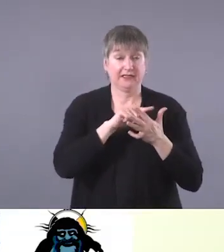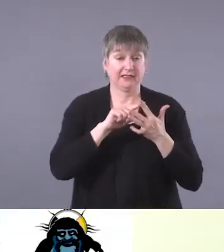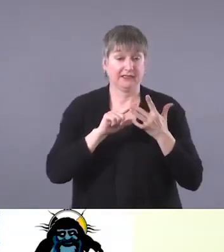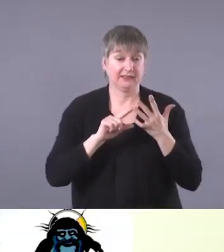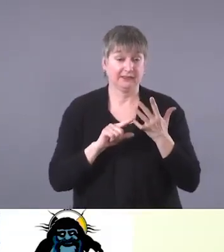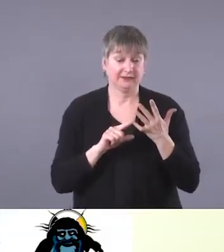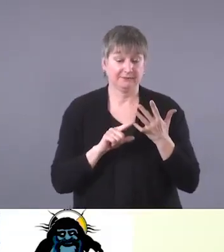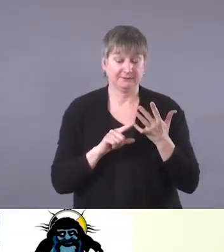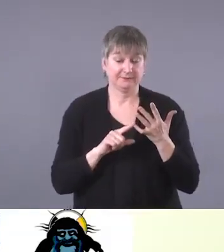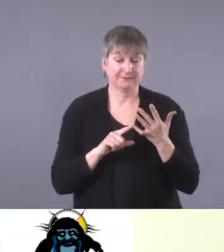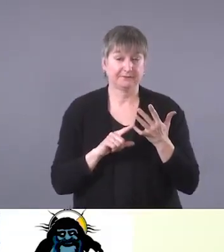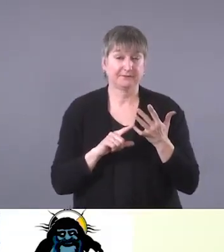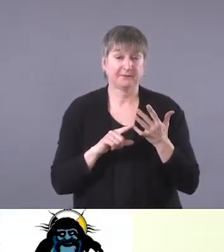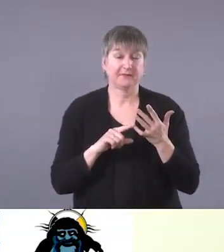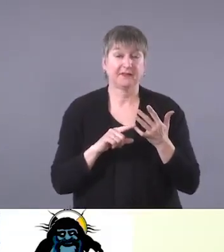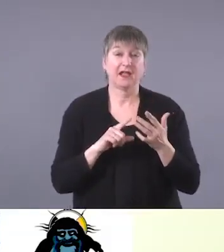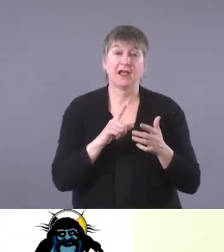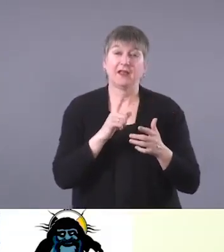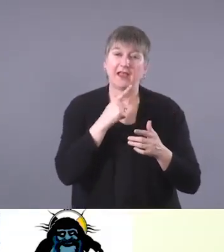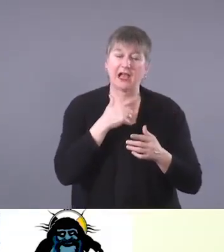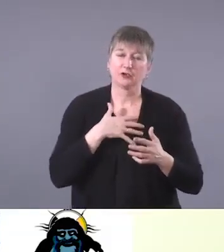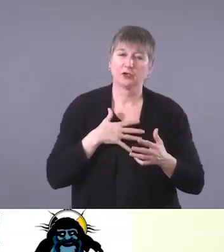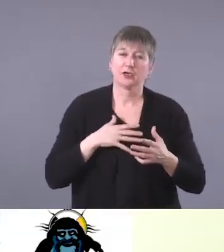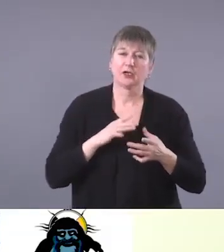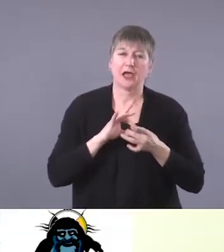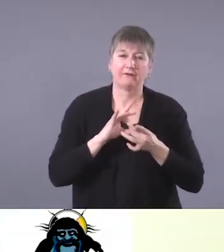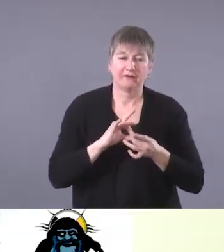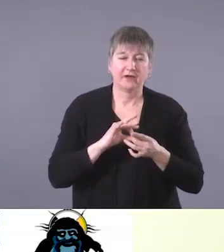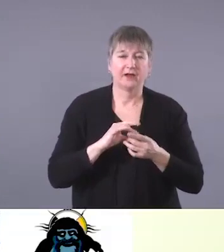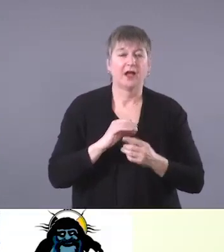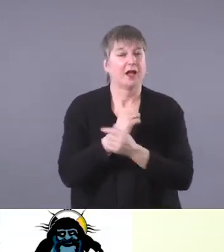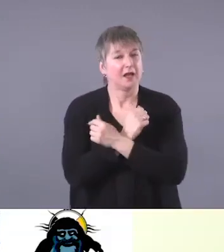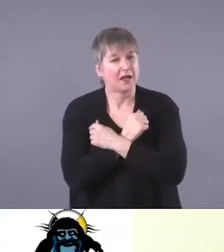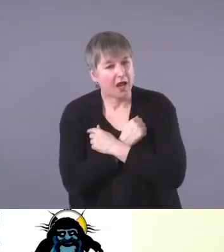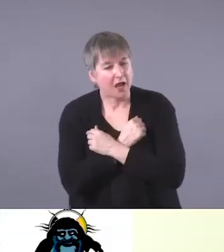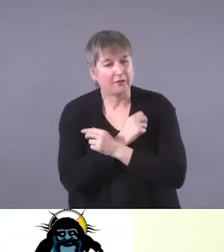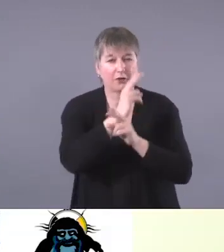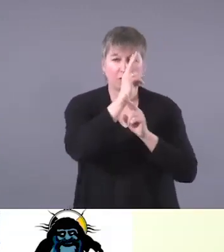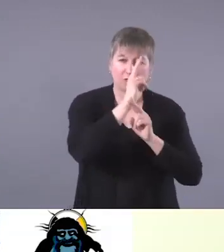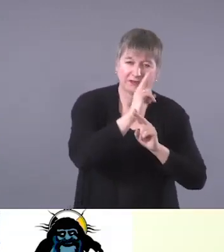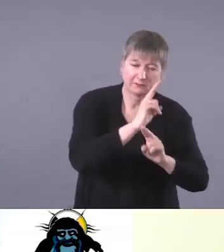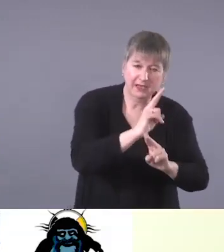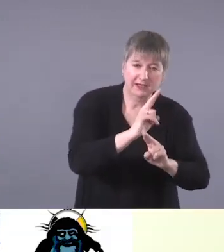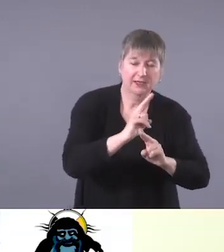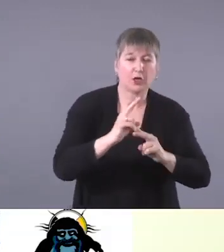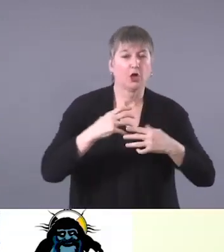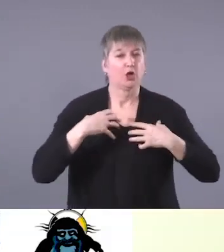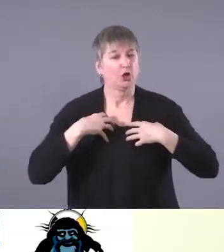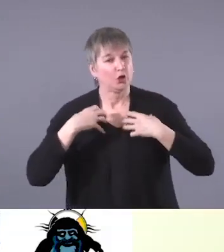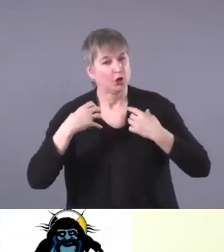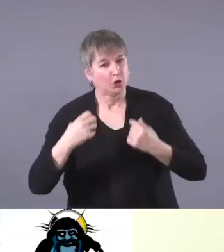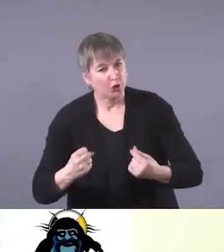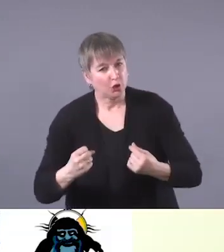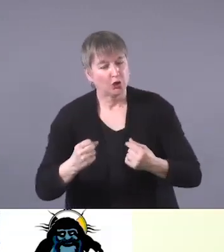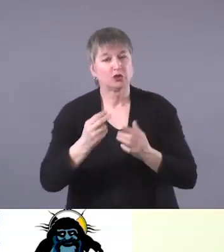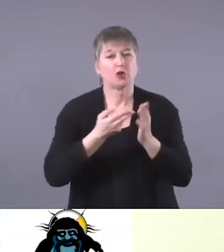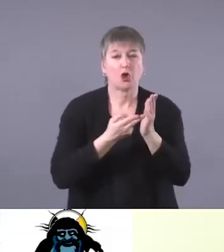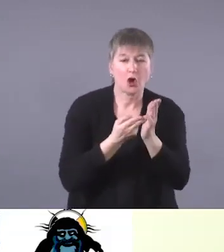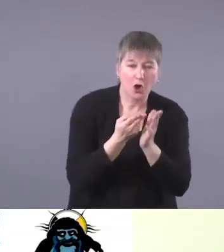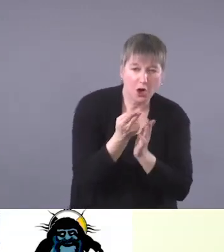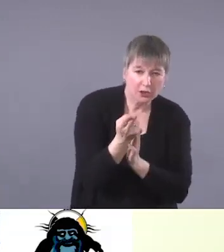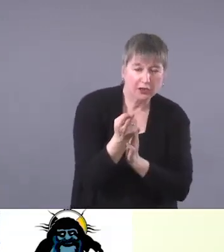is to be rooted in love, respect, courage, honesty, wisdom, humility, and truth.